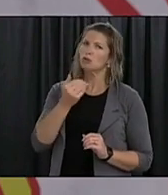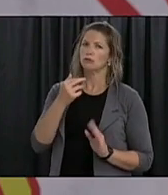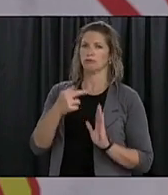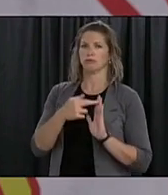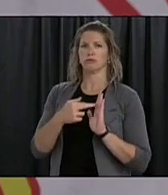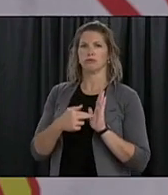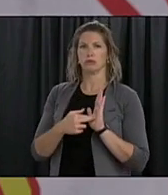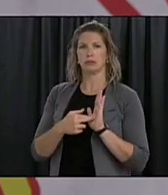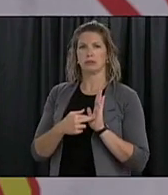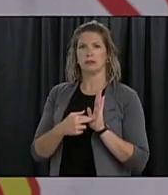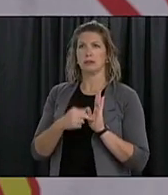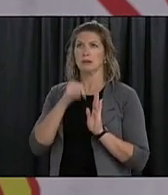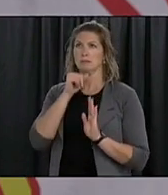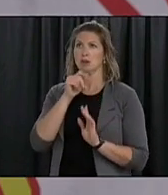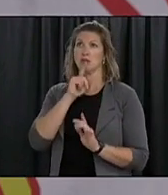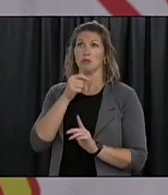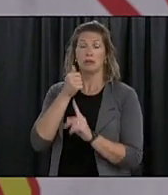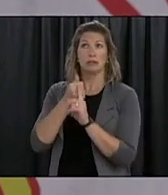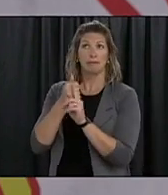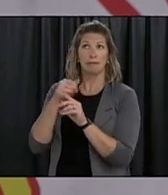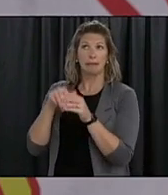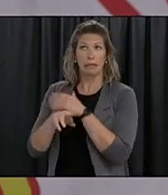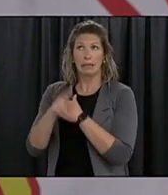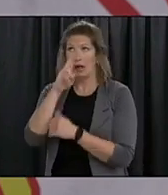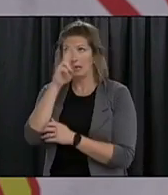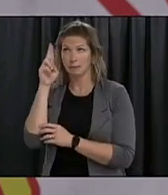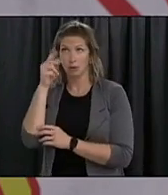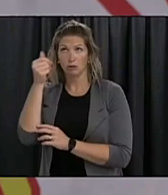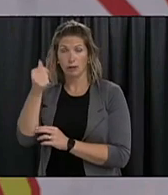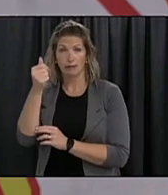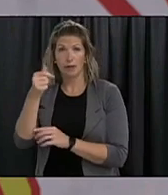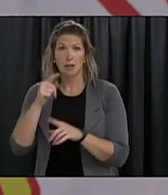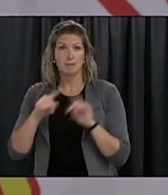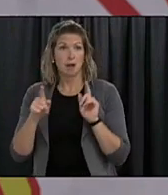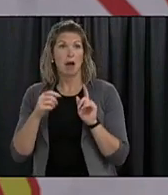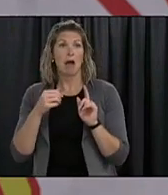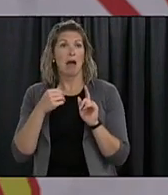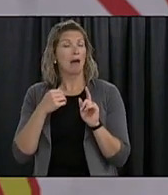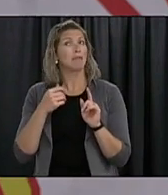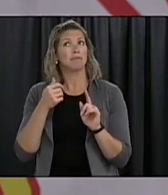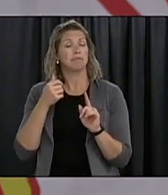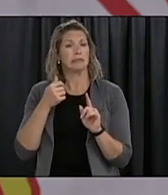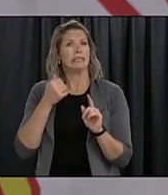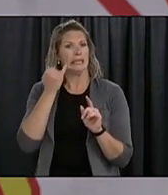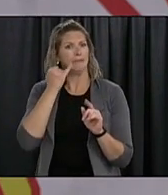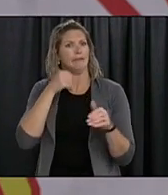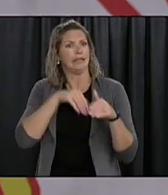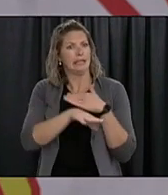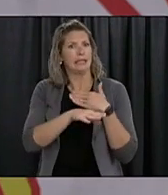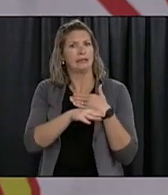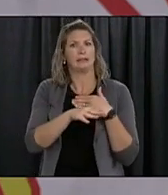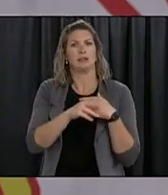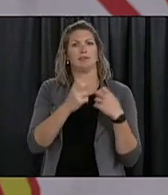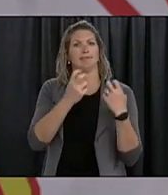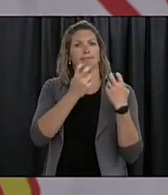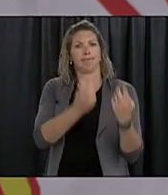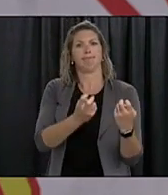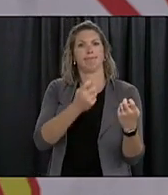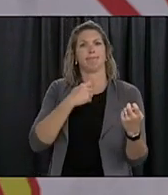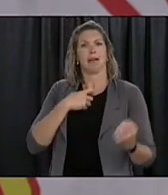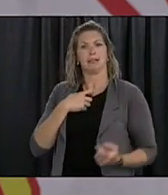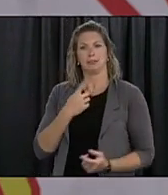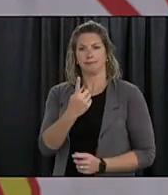and if I don't know if you've visited a health care facility recently, but there's stringent controls within the health care facility, which all health care workers